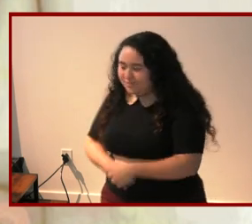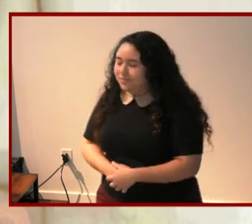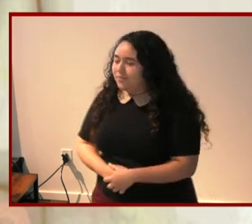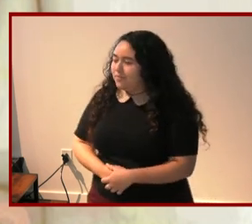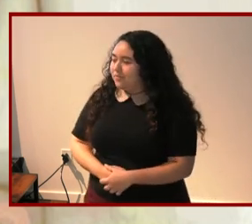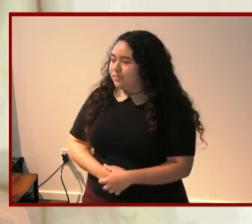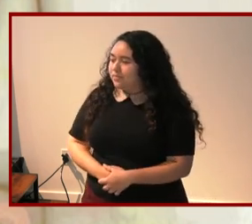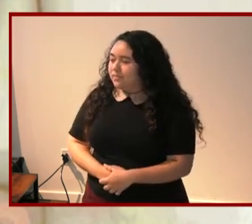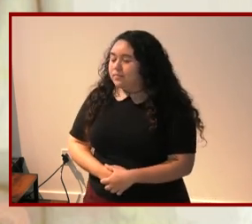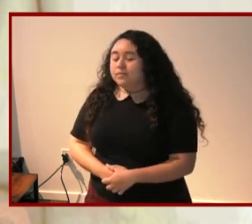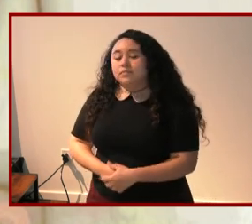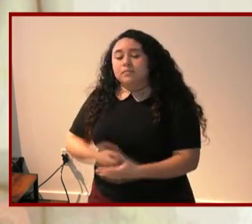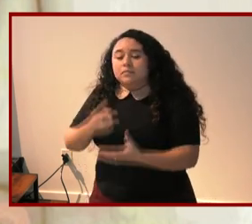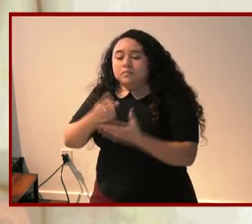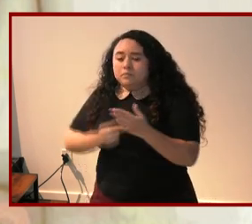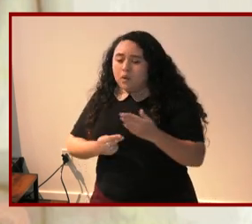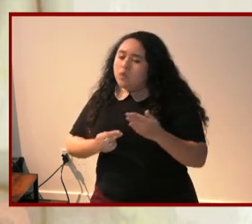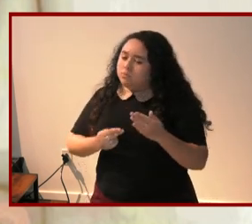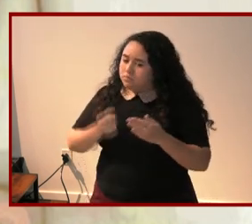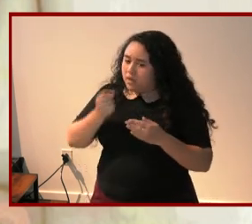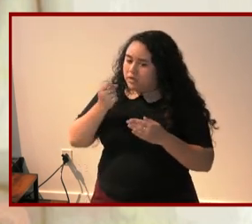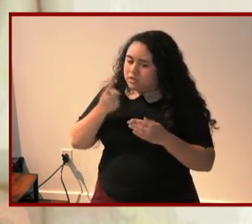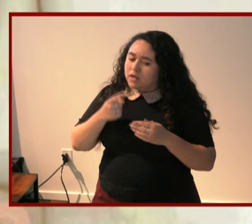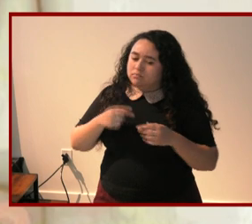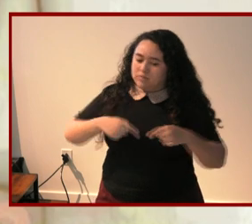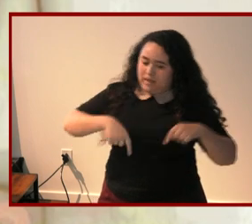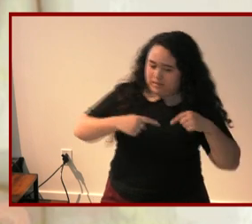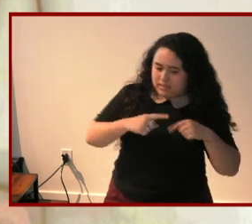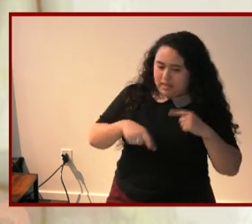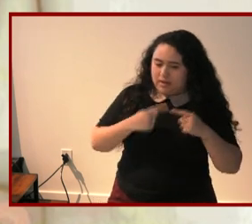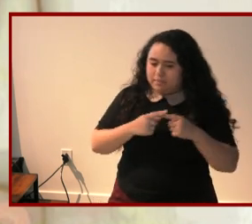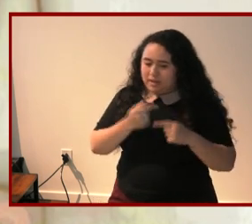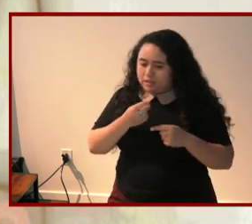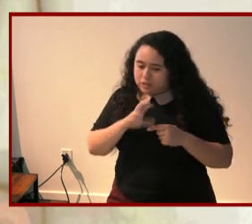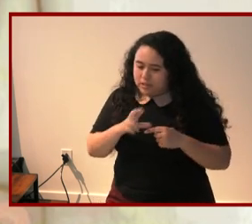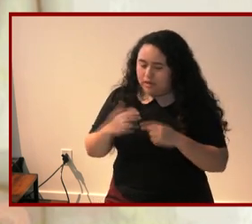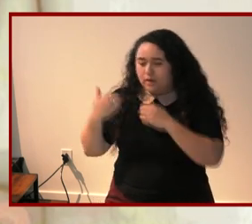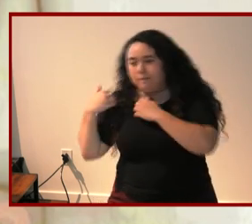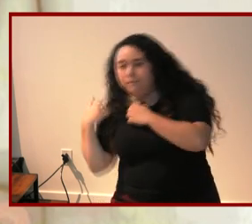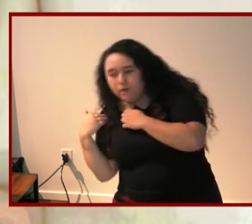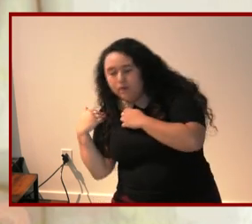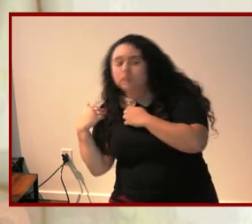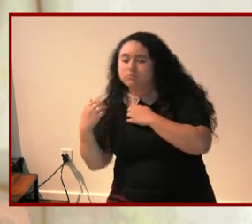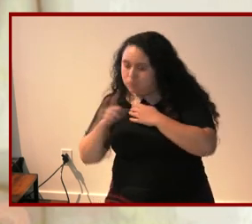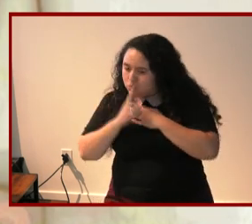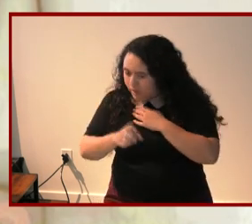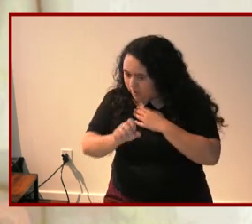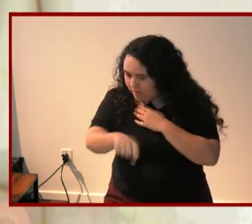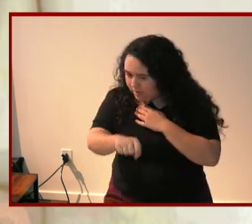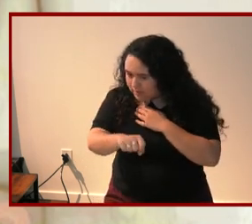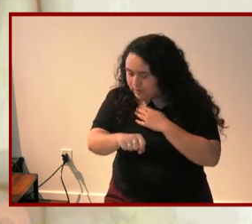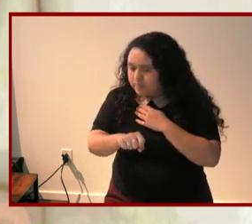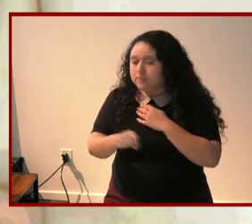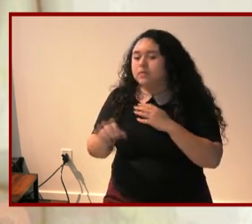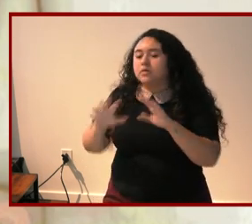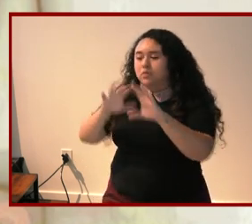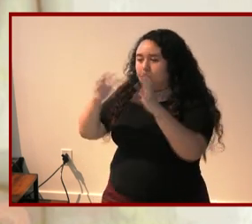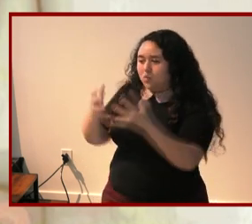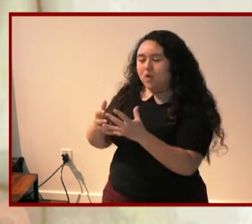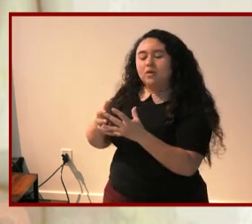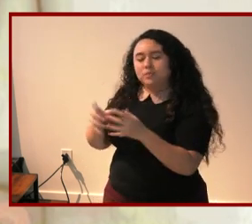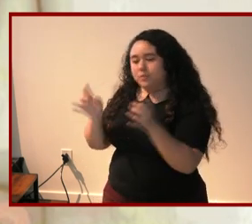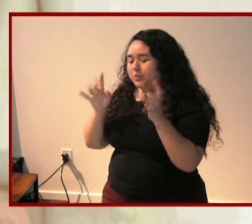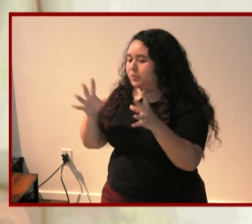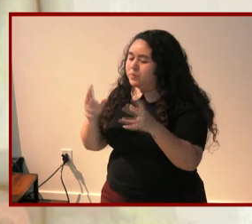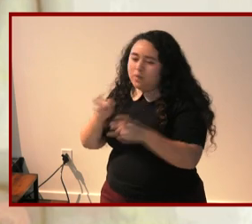her both the anxieties that parents write to about the gender and the burden are real the world is a hostile place for